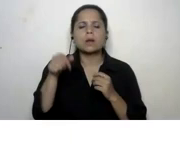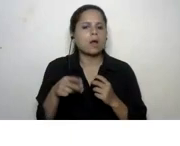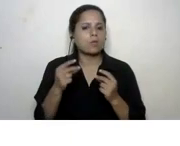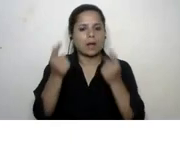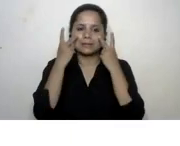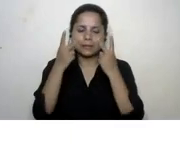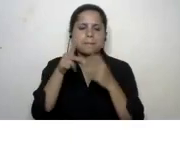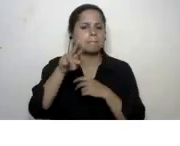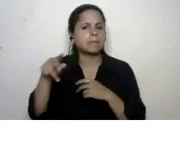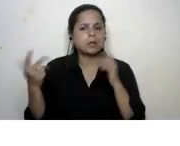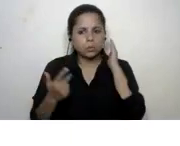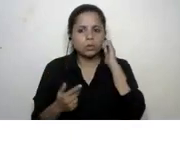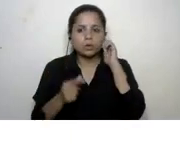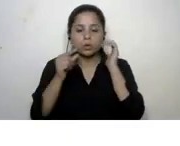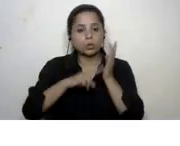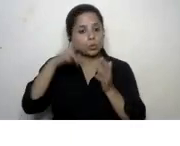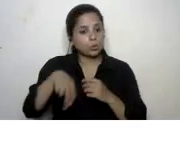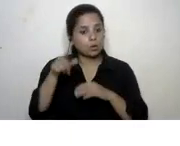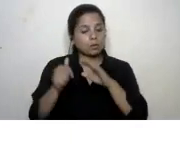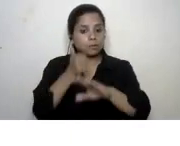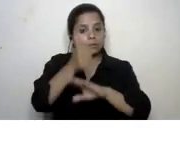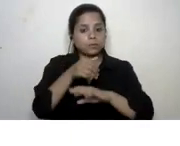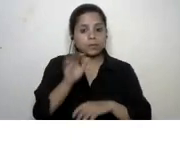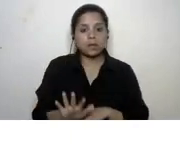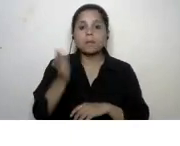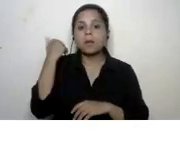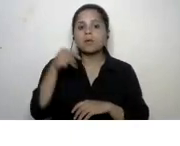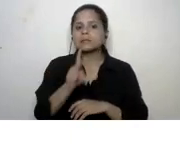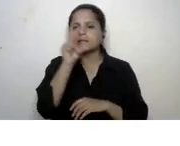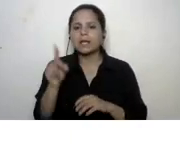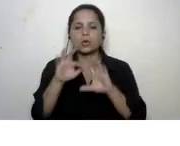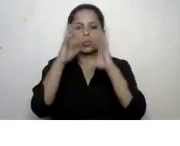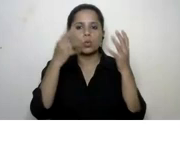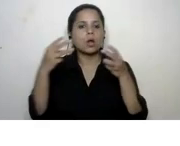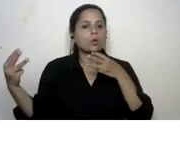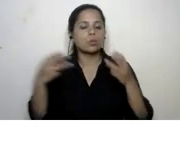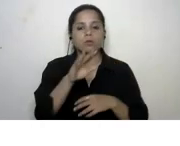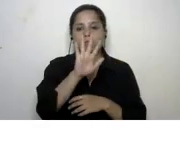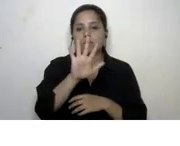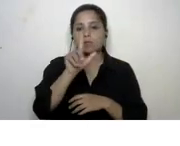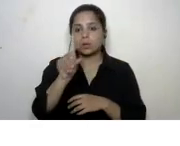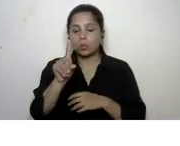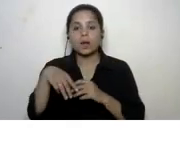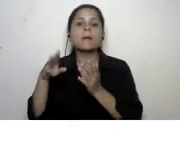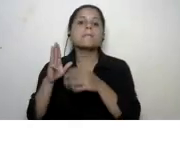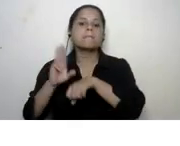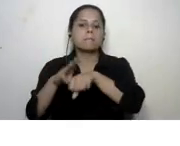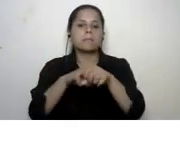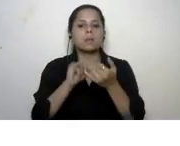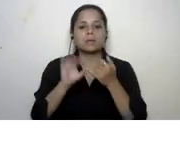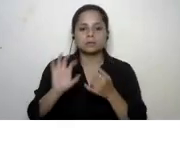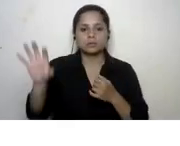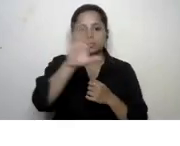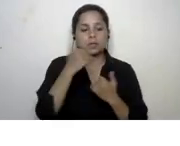the un was established after the second world war with about 51 member states it currently